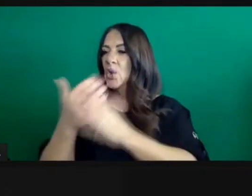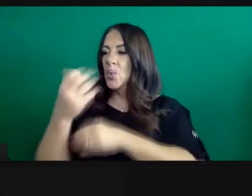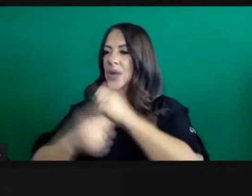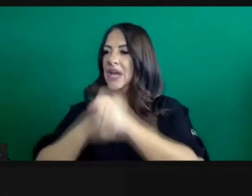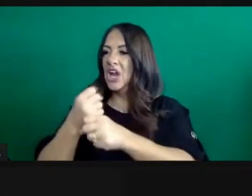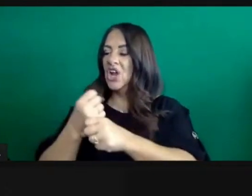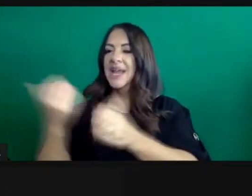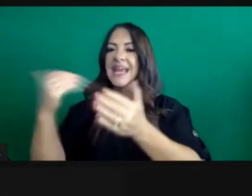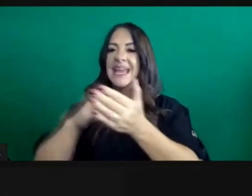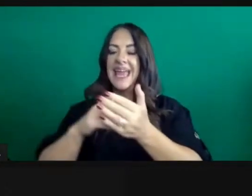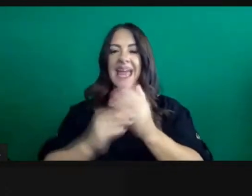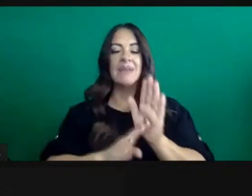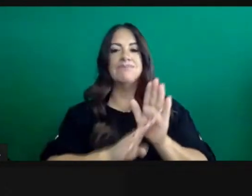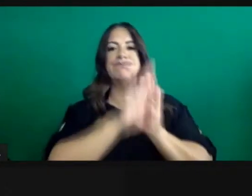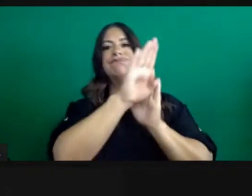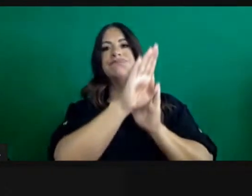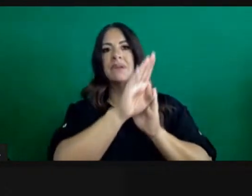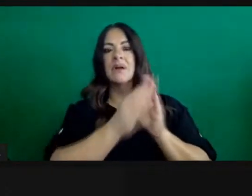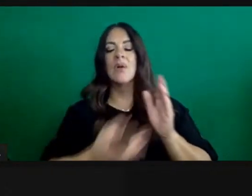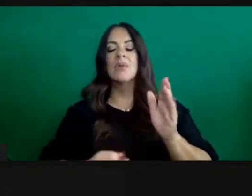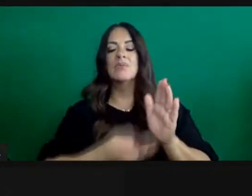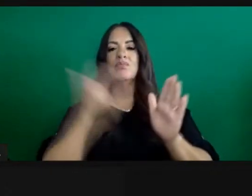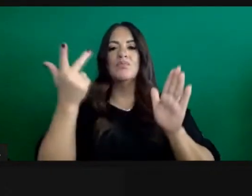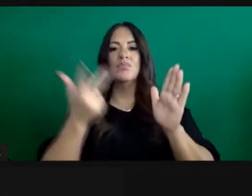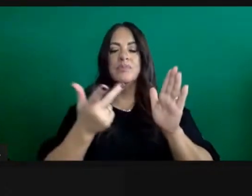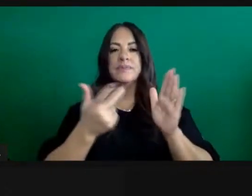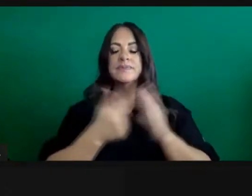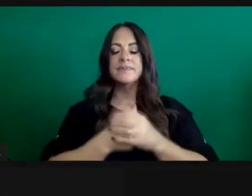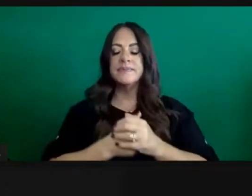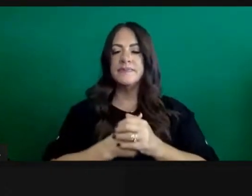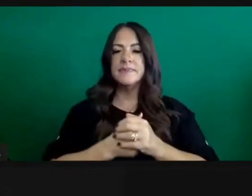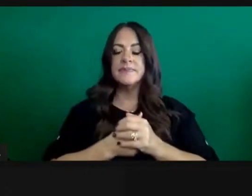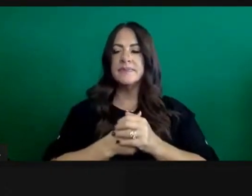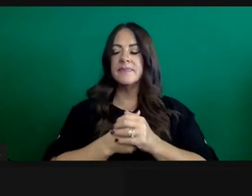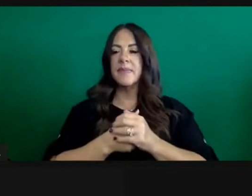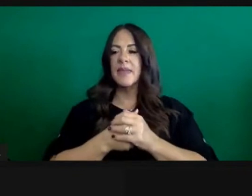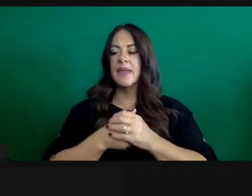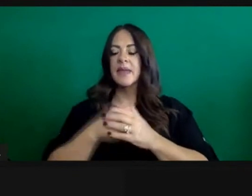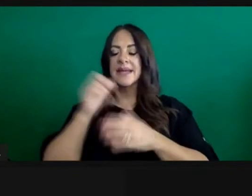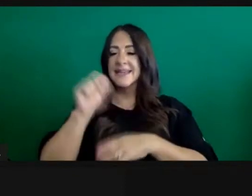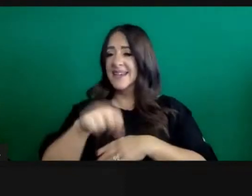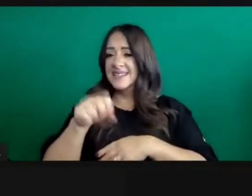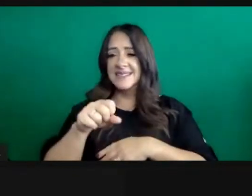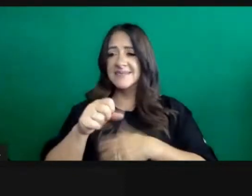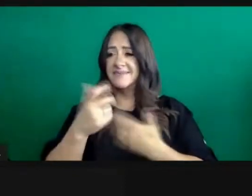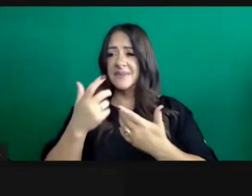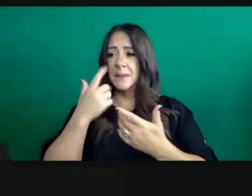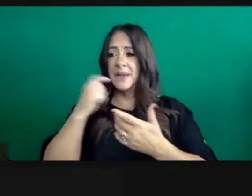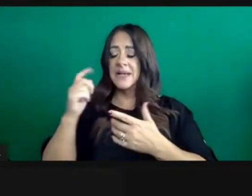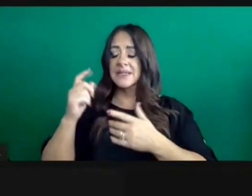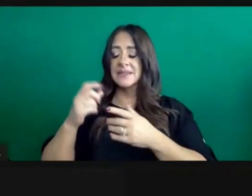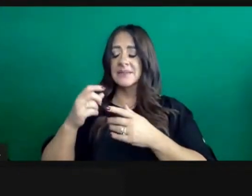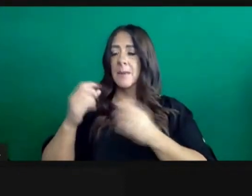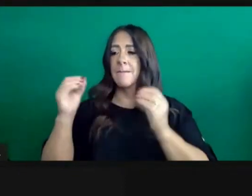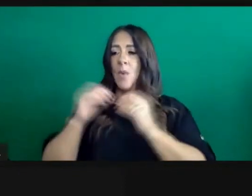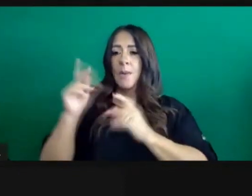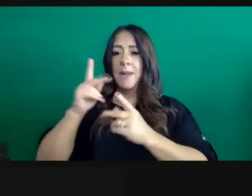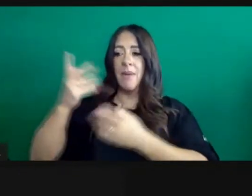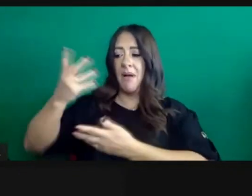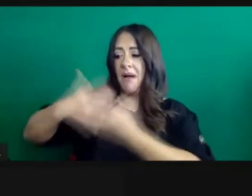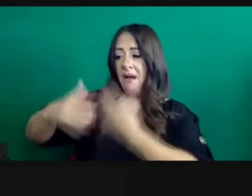that the Christmas gathering and infection becomes amplified a bit more exponential